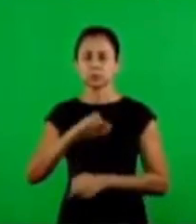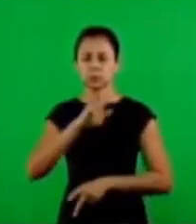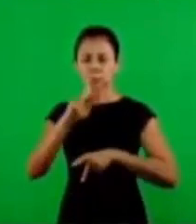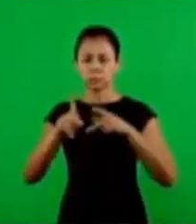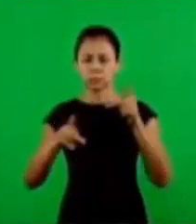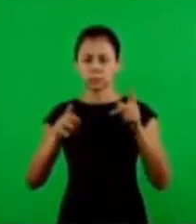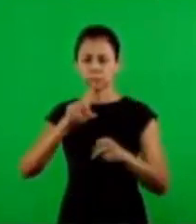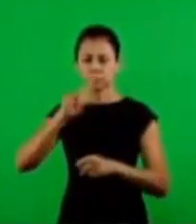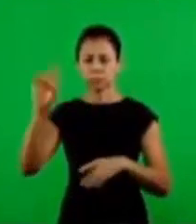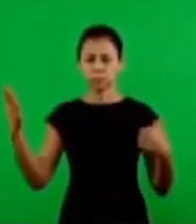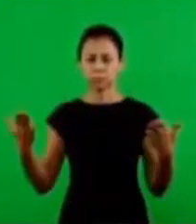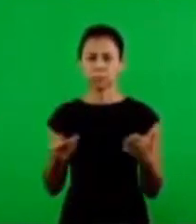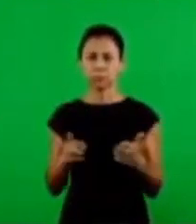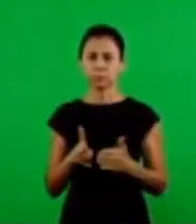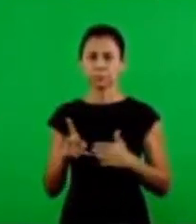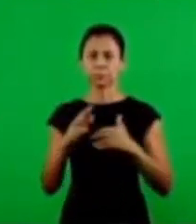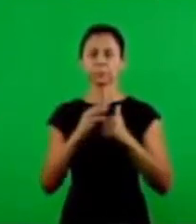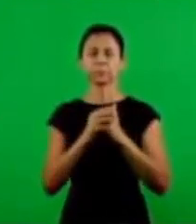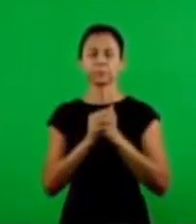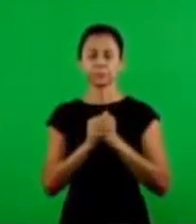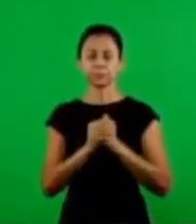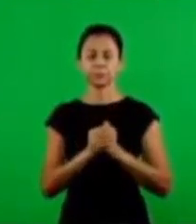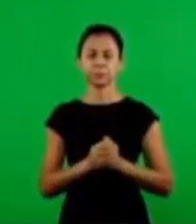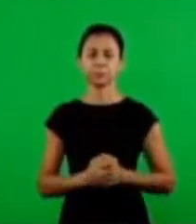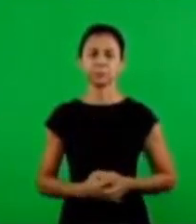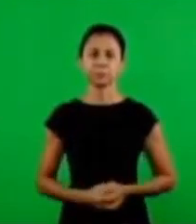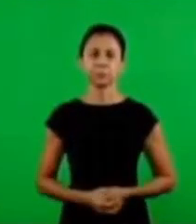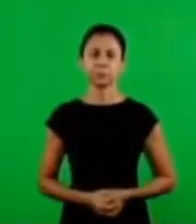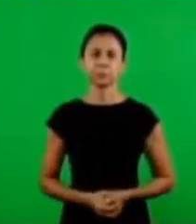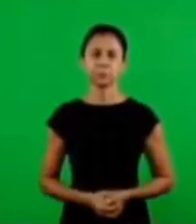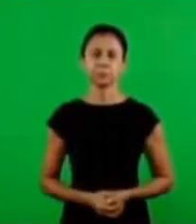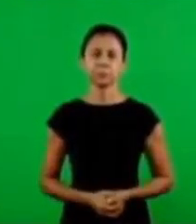with the whole people of God now and forever amen